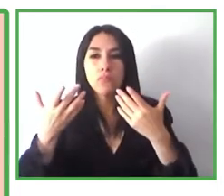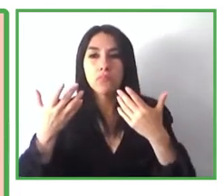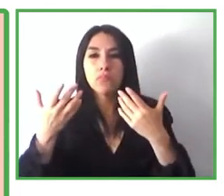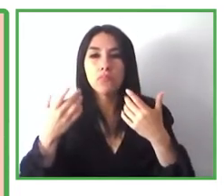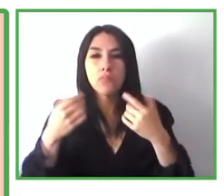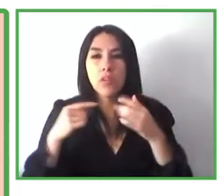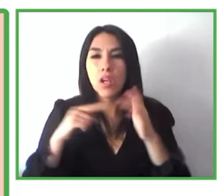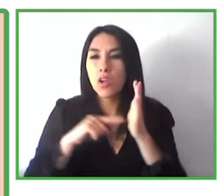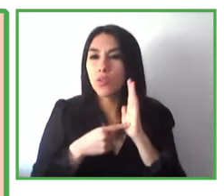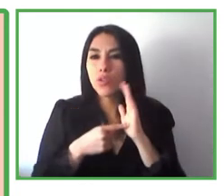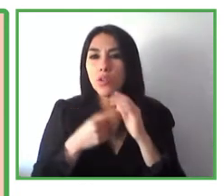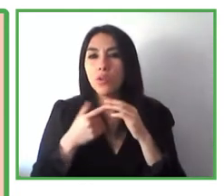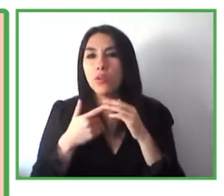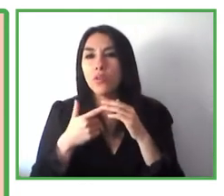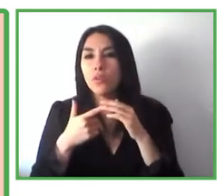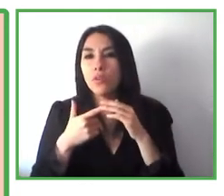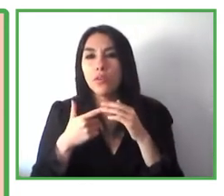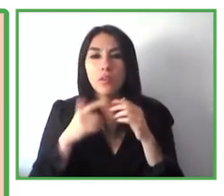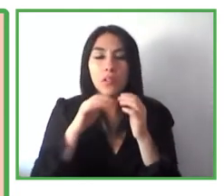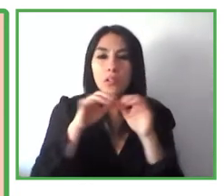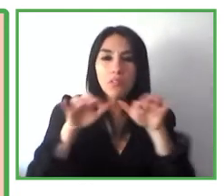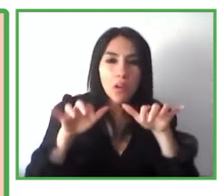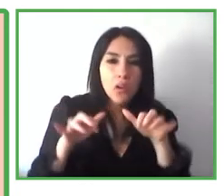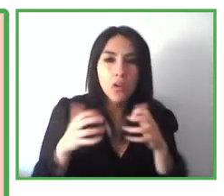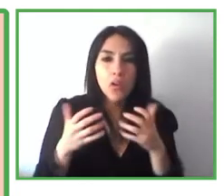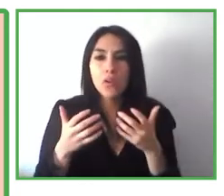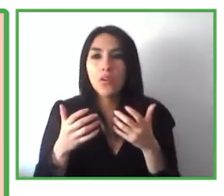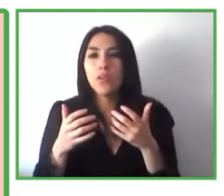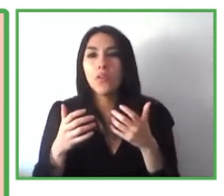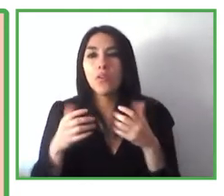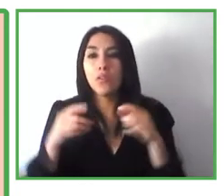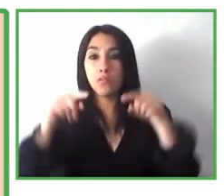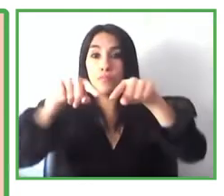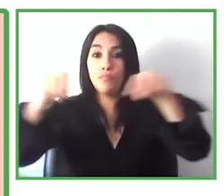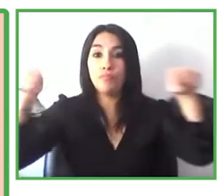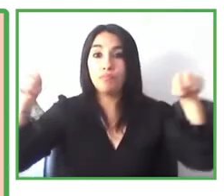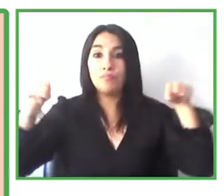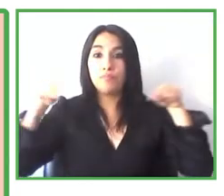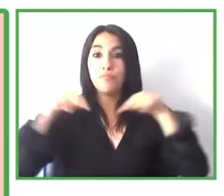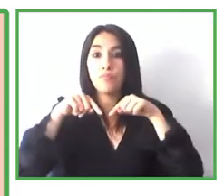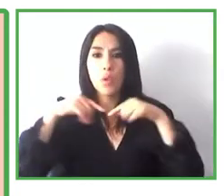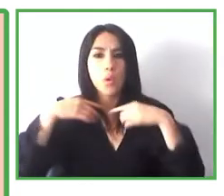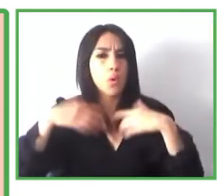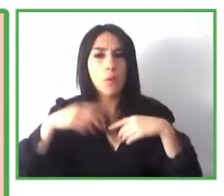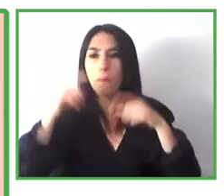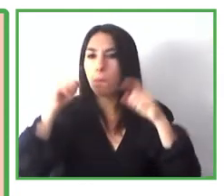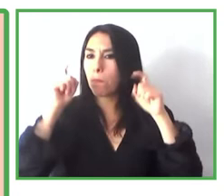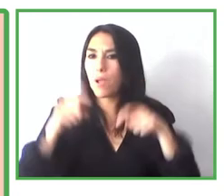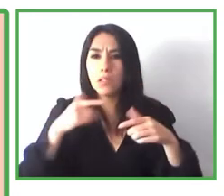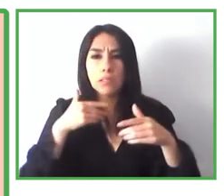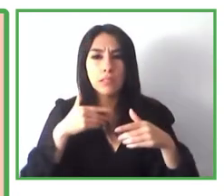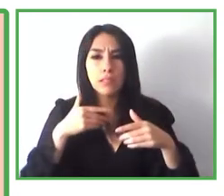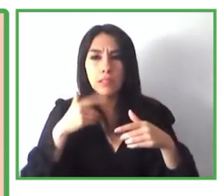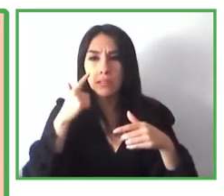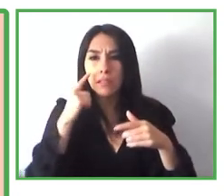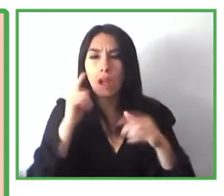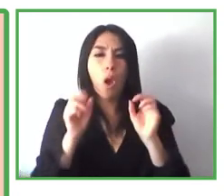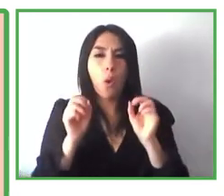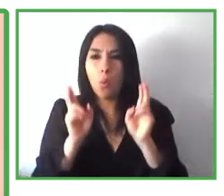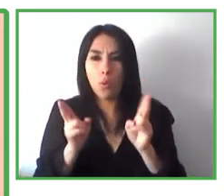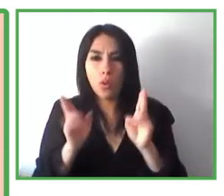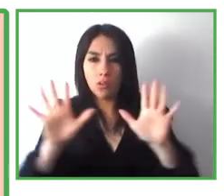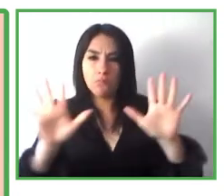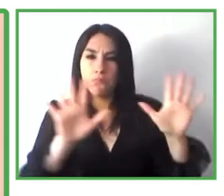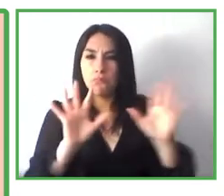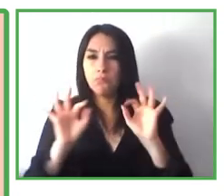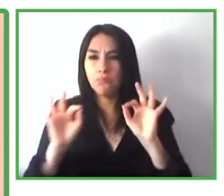to customize the attributes that may be available in this space in a very transparent and natural and subtle manner,